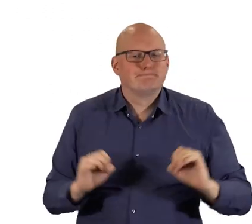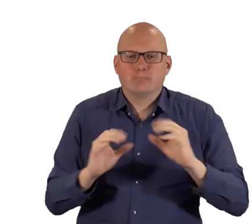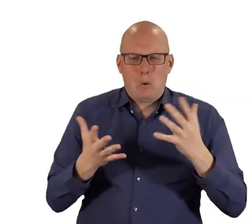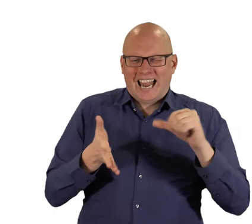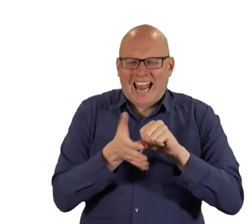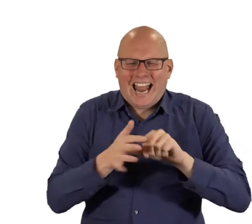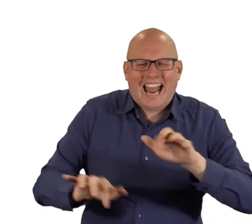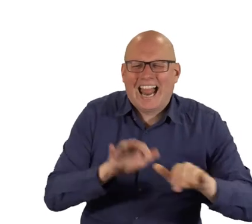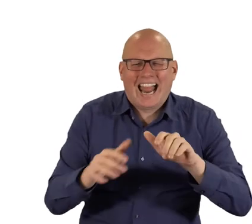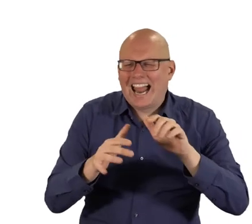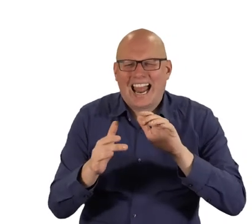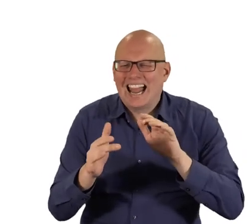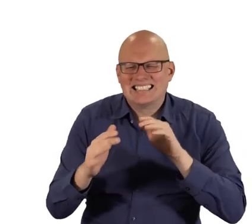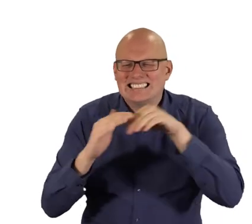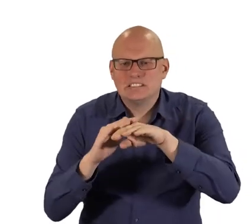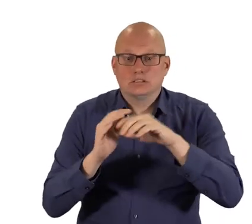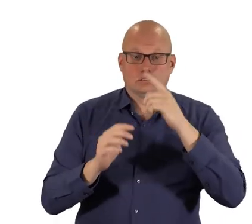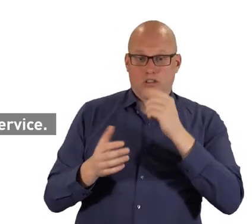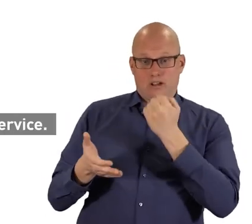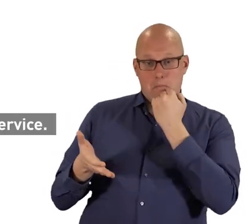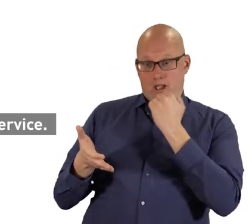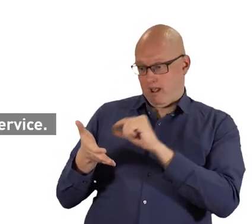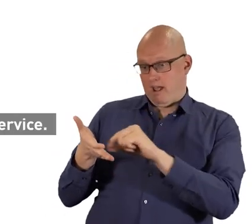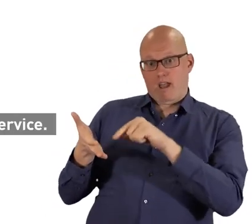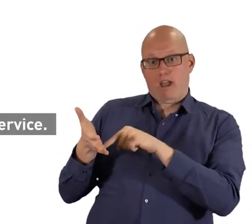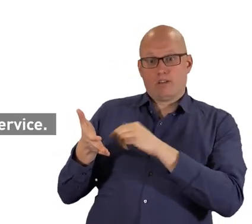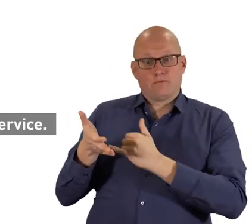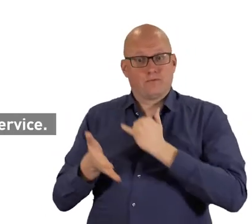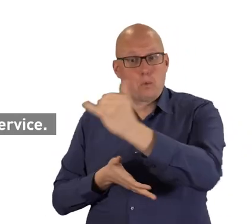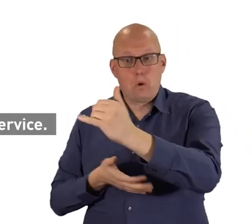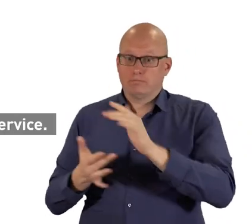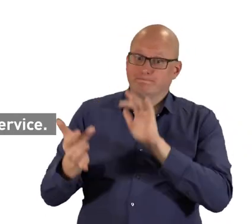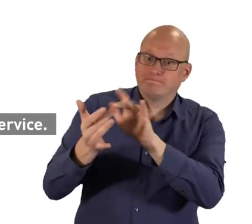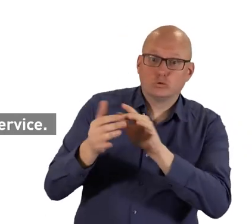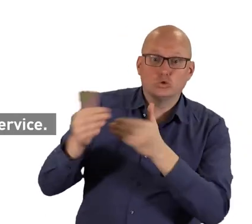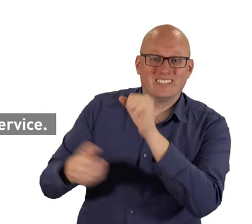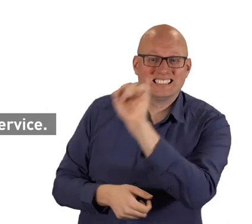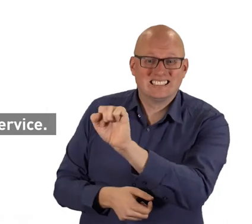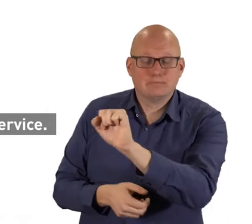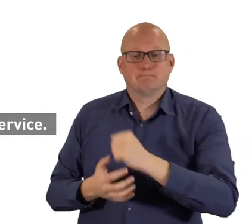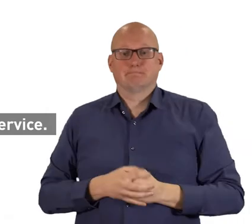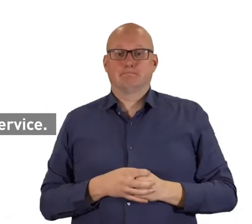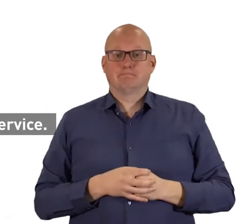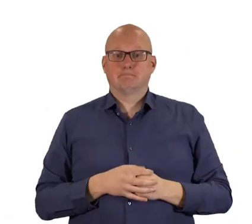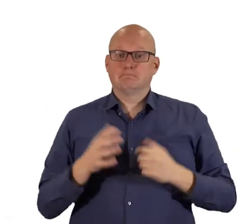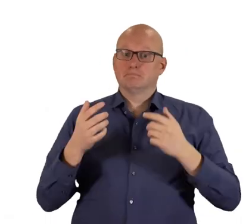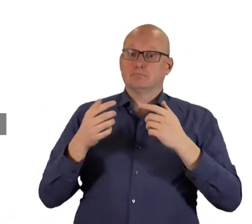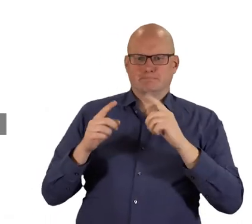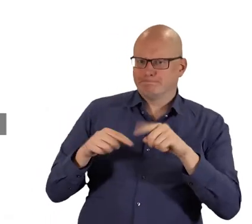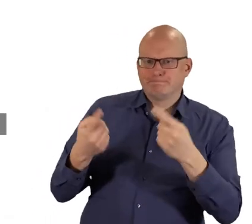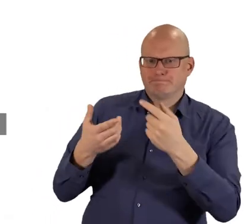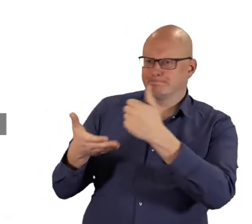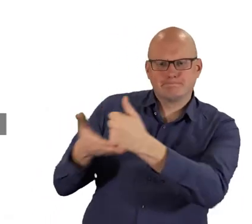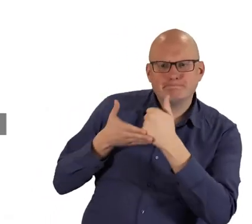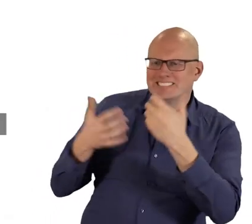equipment or are having trouble getting it to work phone the number on your letter or get in contact with the service. If